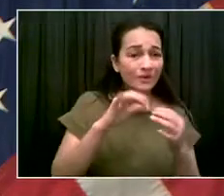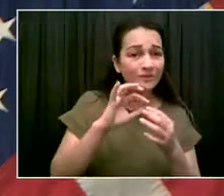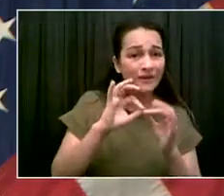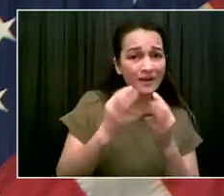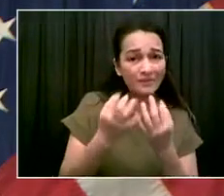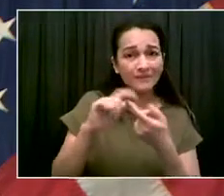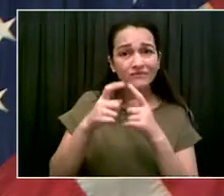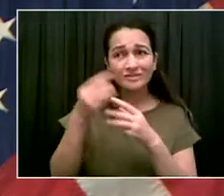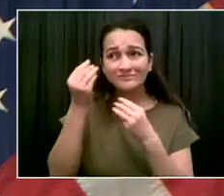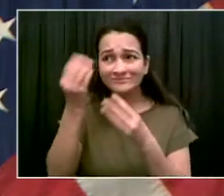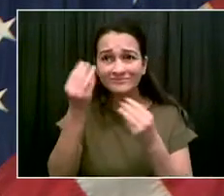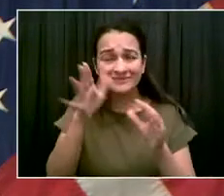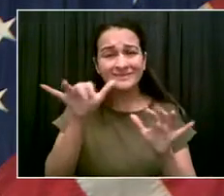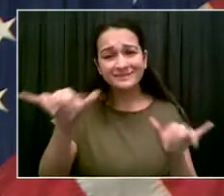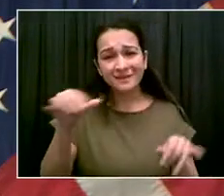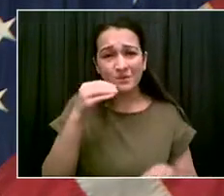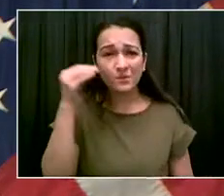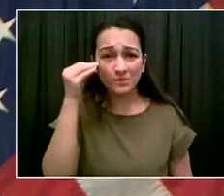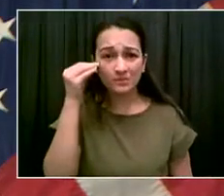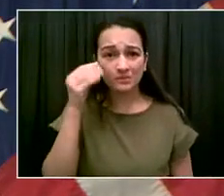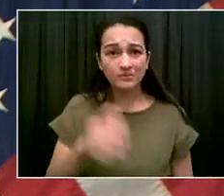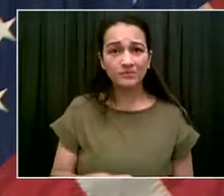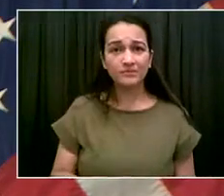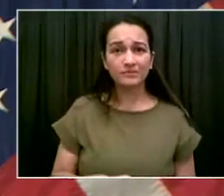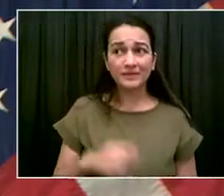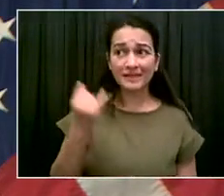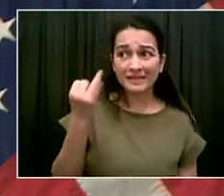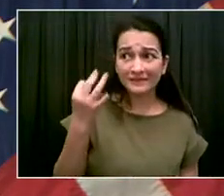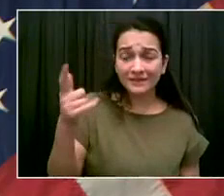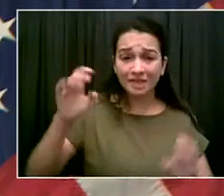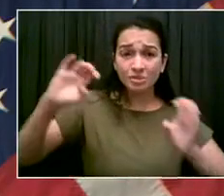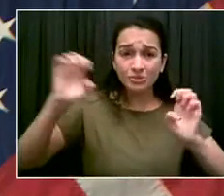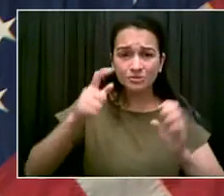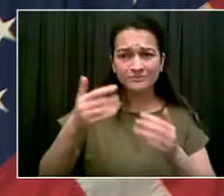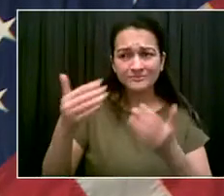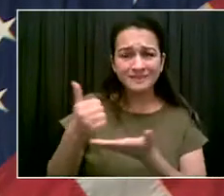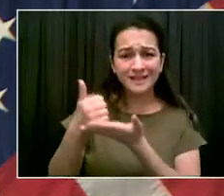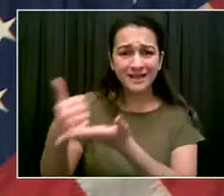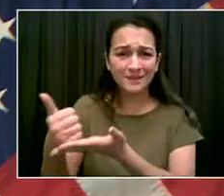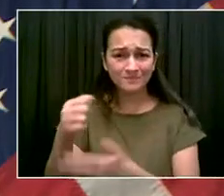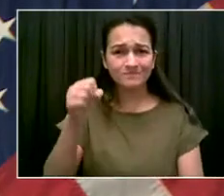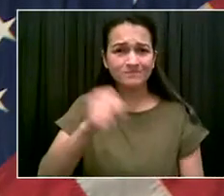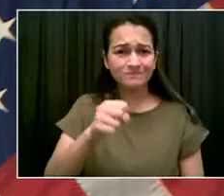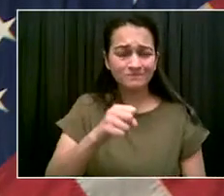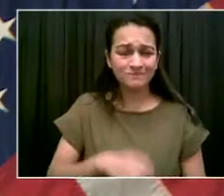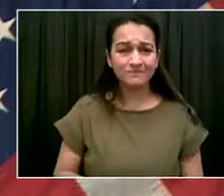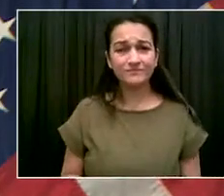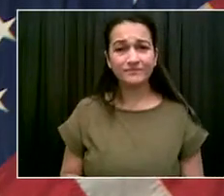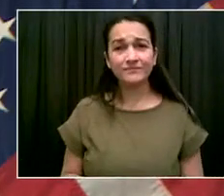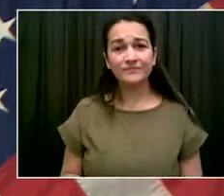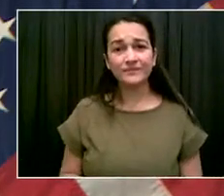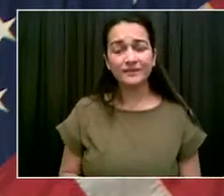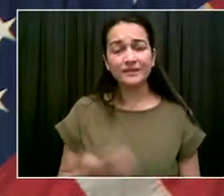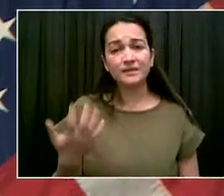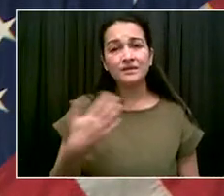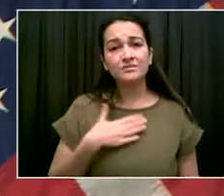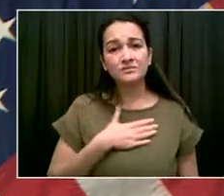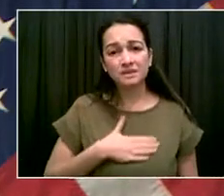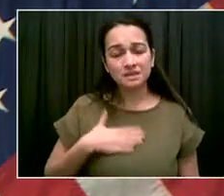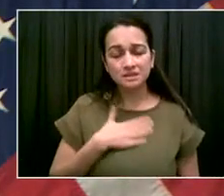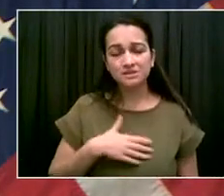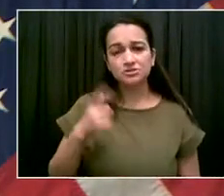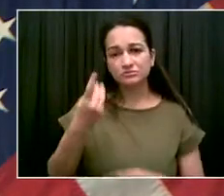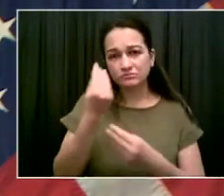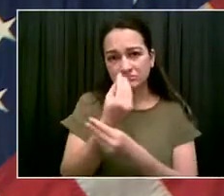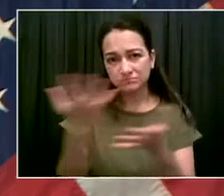other health conditions. Help them to prepare if needed. And as I've said in multiple conferences in the last few weeks about weather,